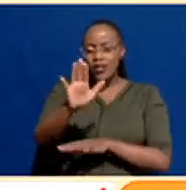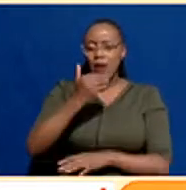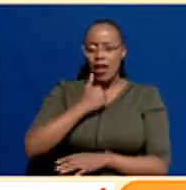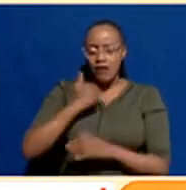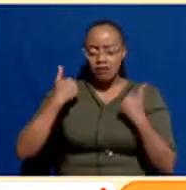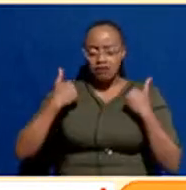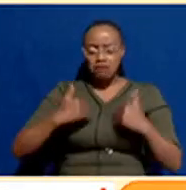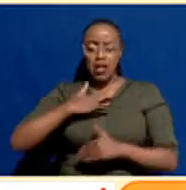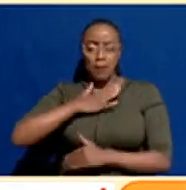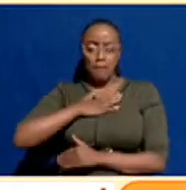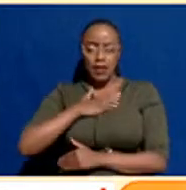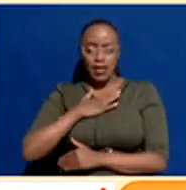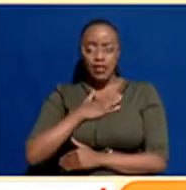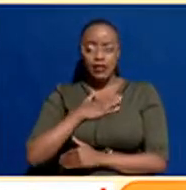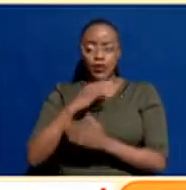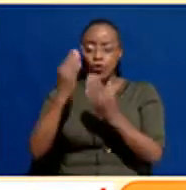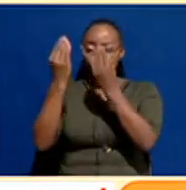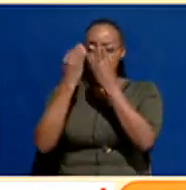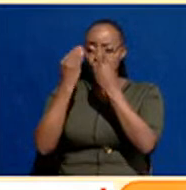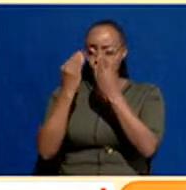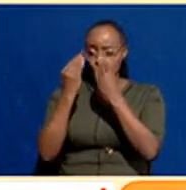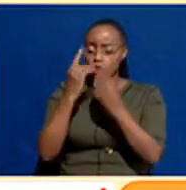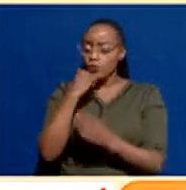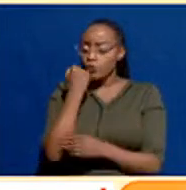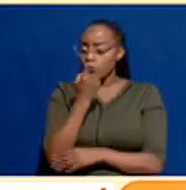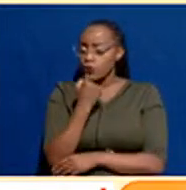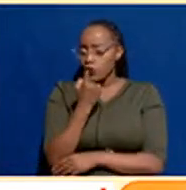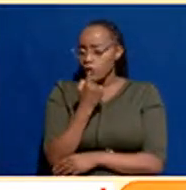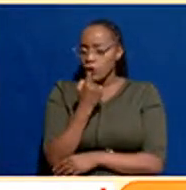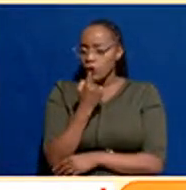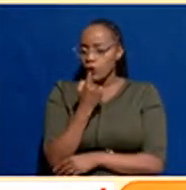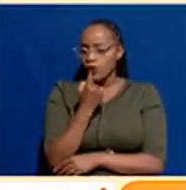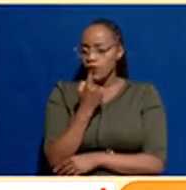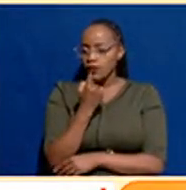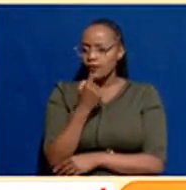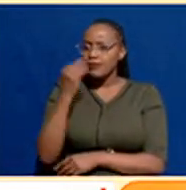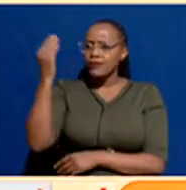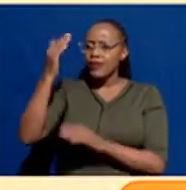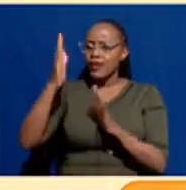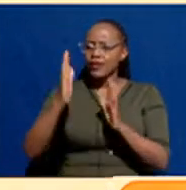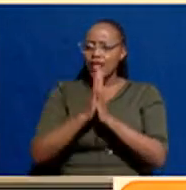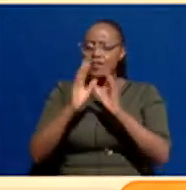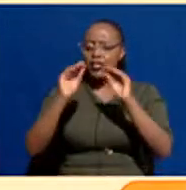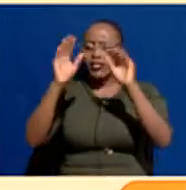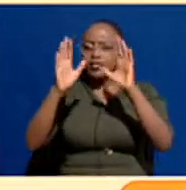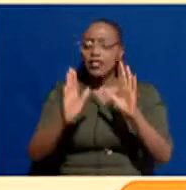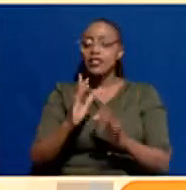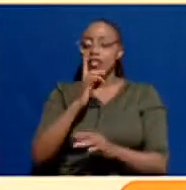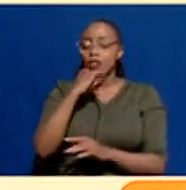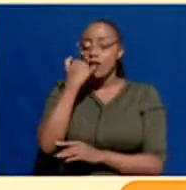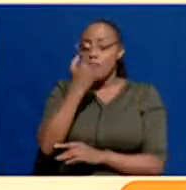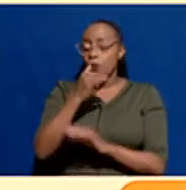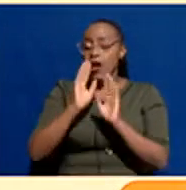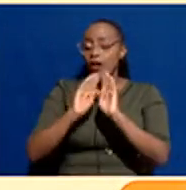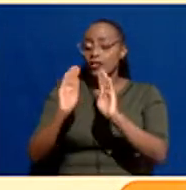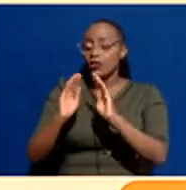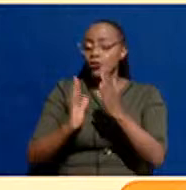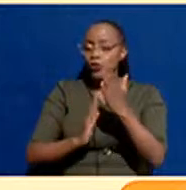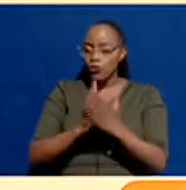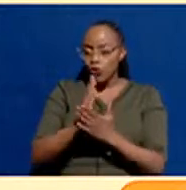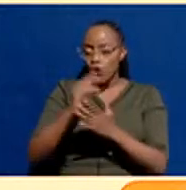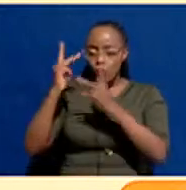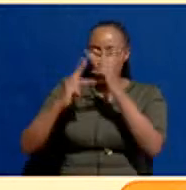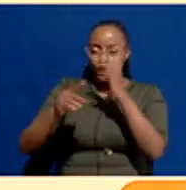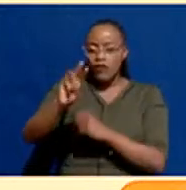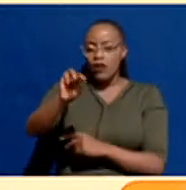I personally was taught by lecturers and teachers who were taught by Professor